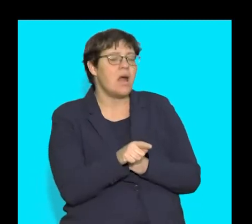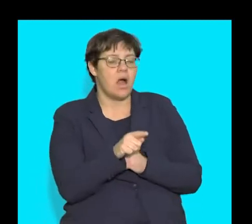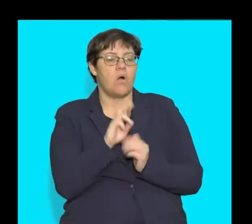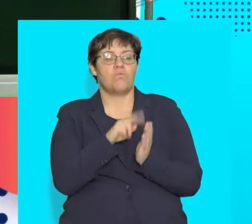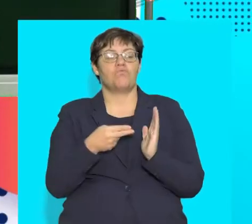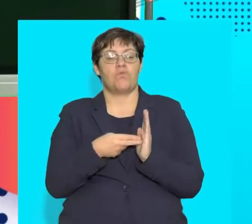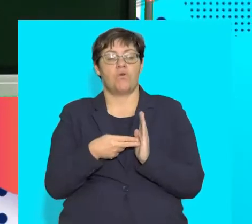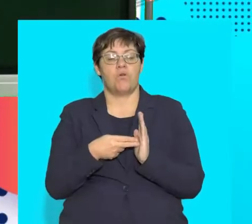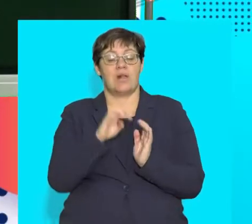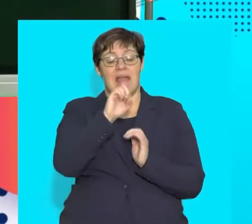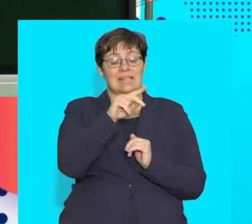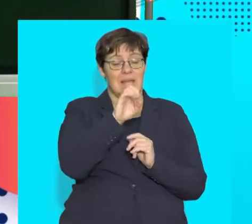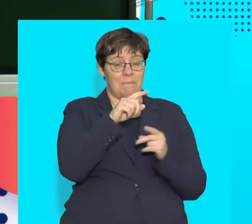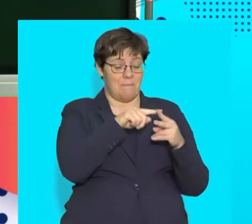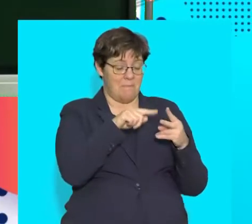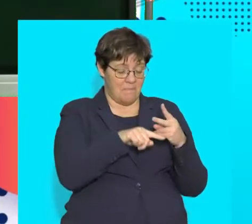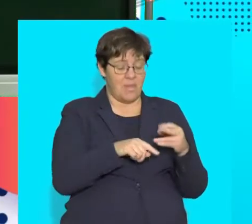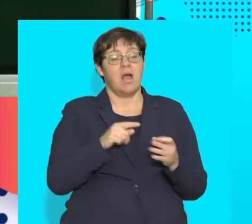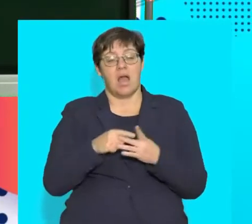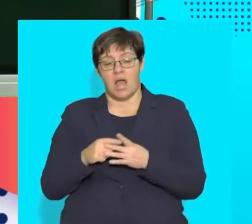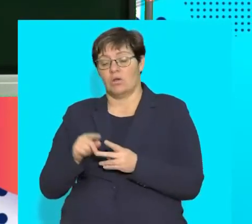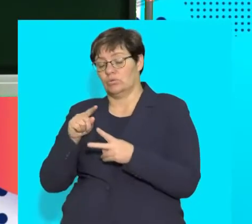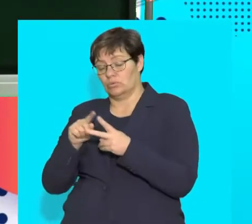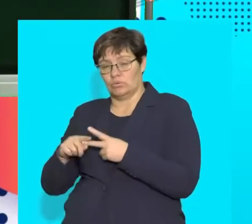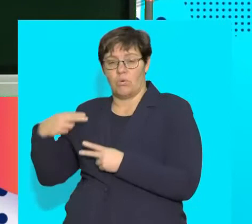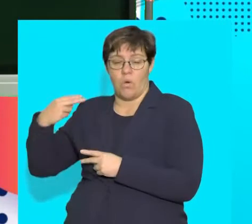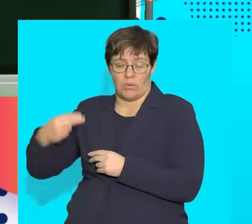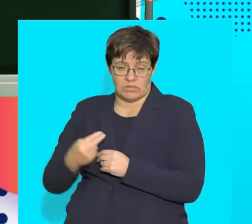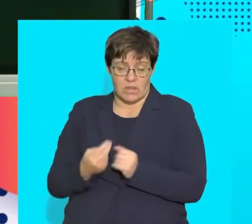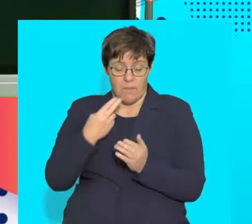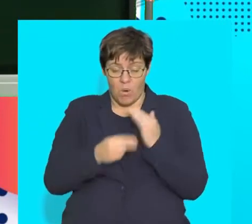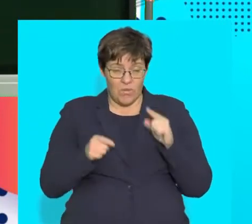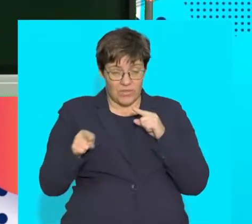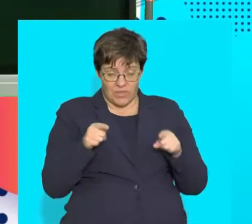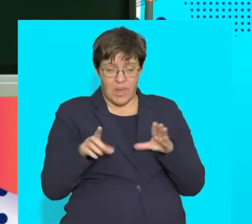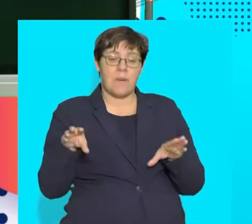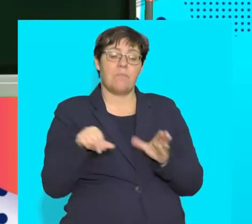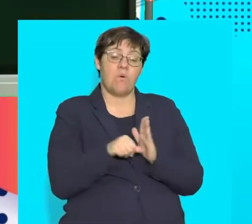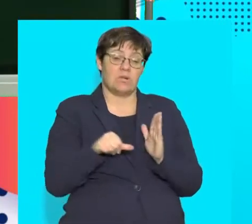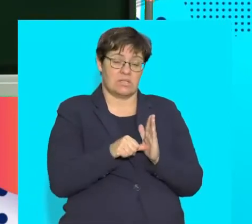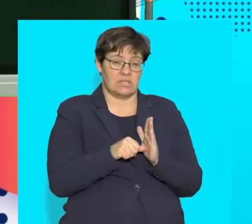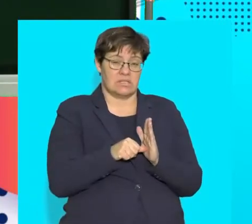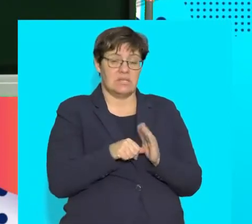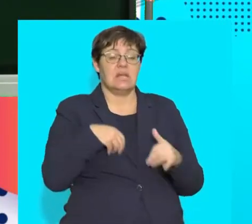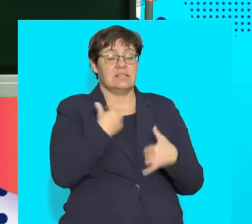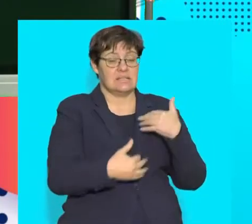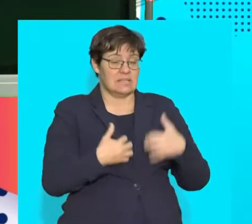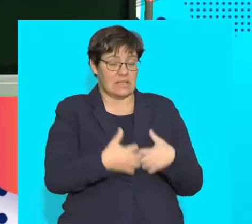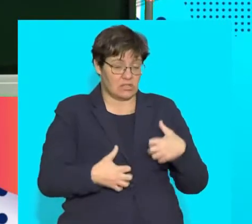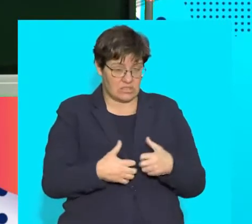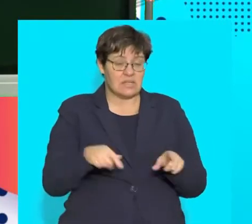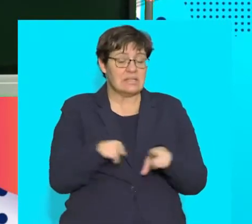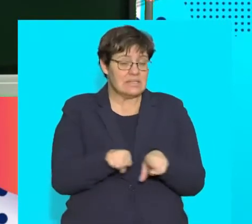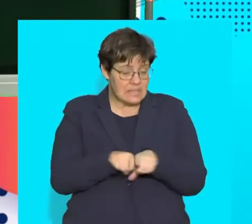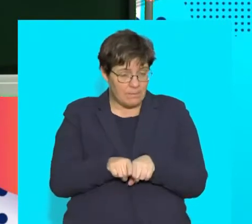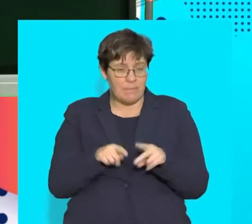enzymes along with hormones. And both of these play an important role in digestion as well as maintaining